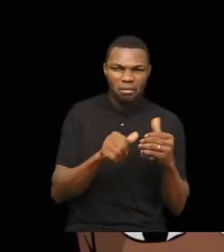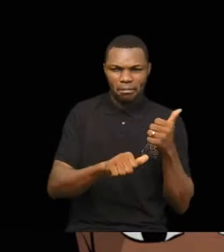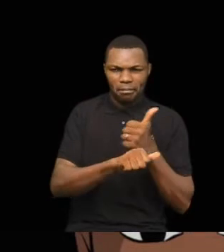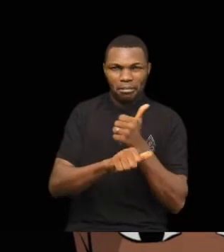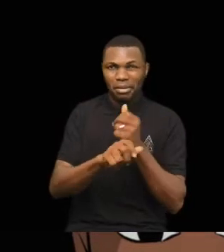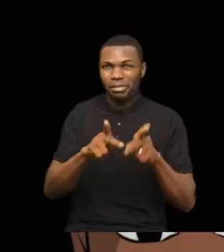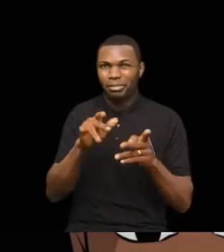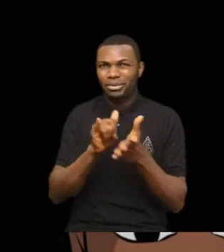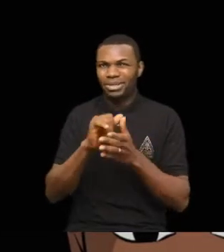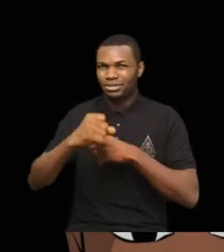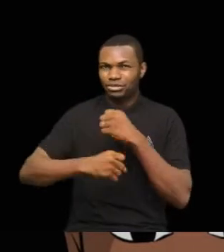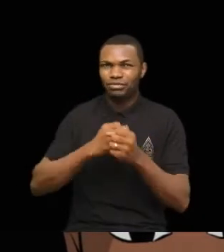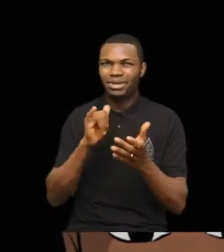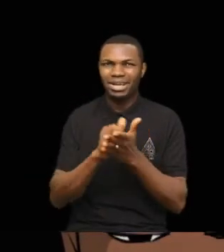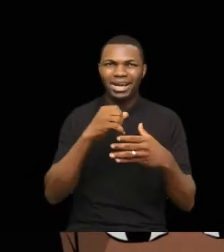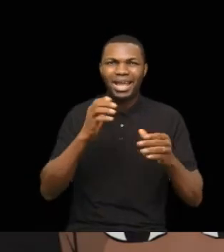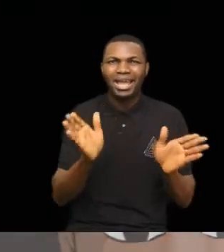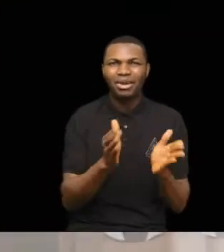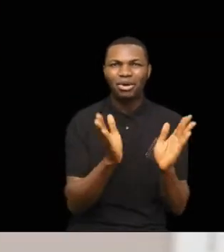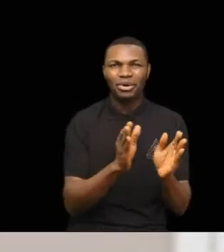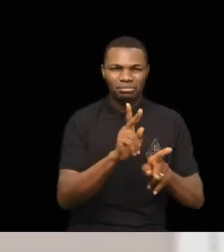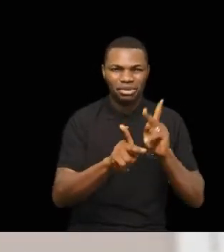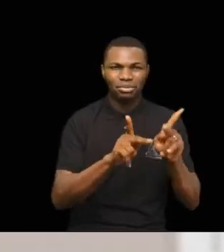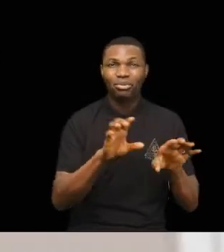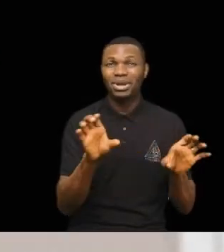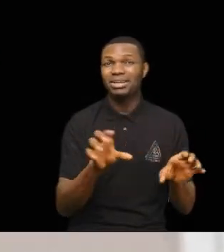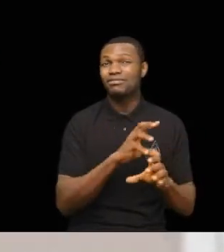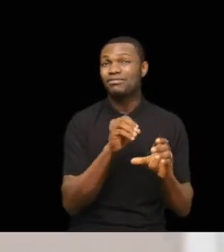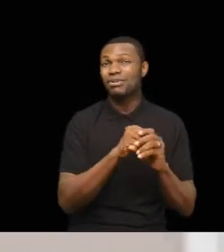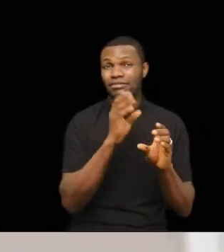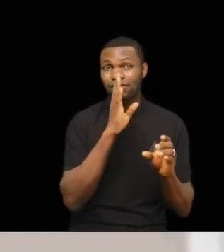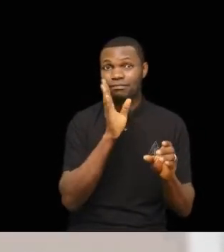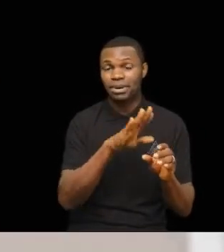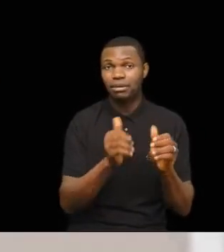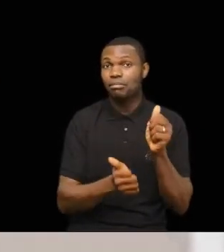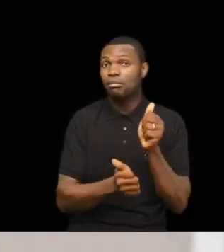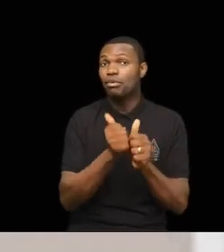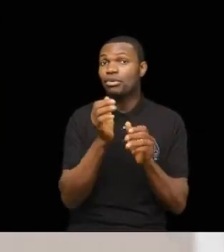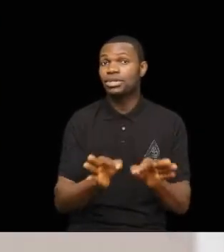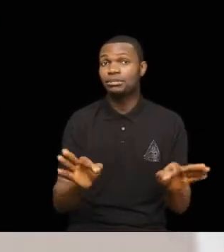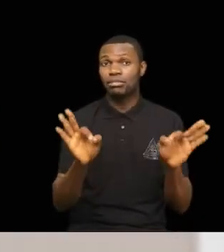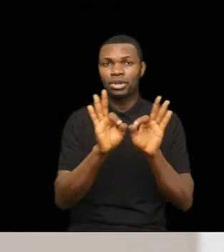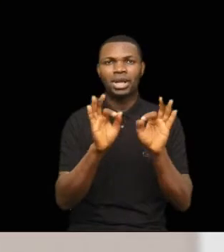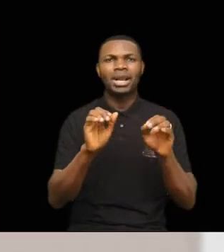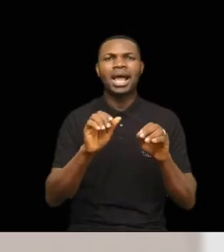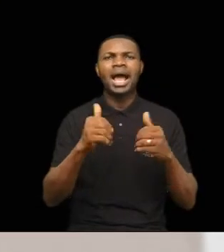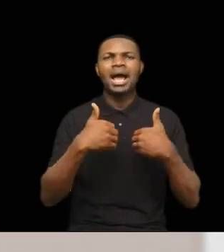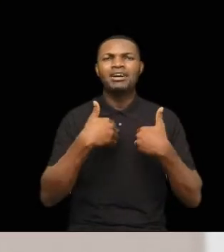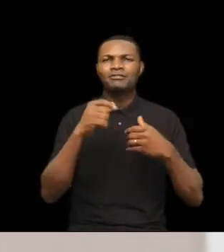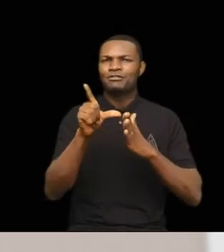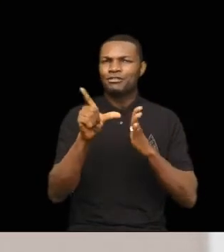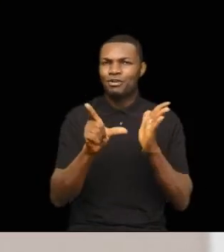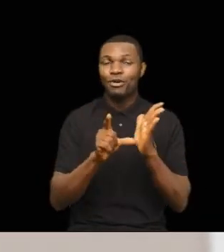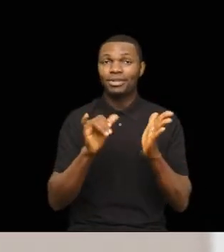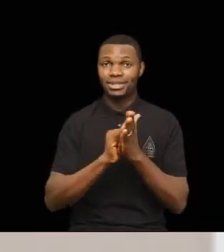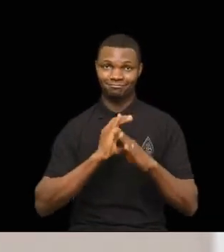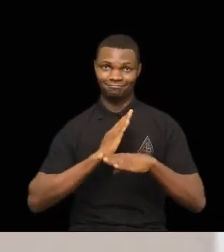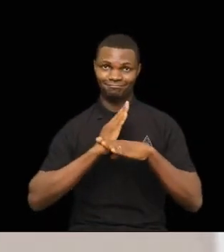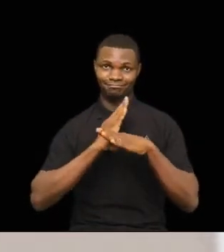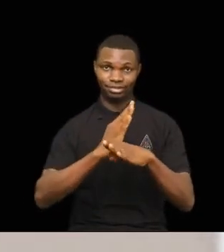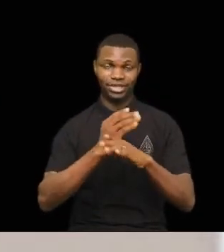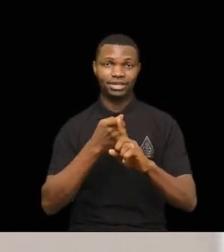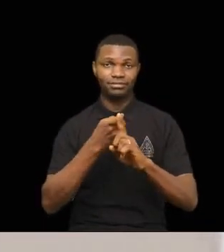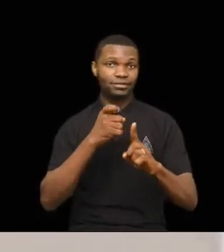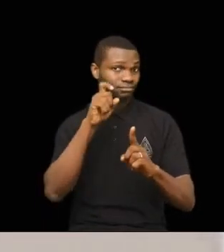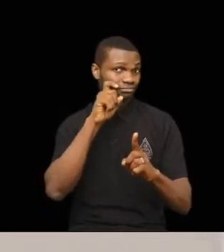we don't suffer this kind thing make you they speak up and make country people stop to they blame people when they speak up the most important thing na